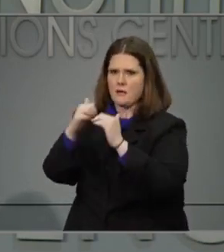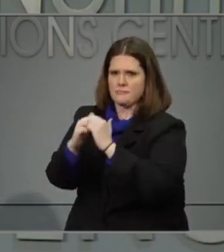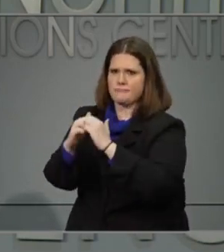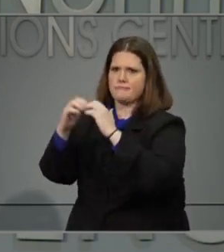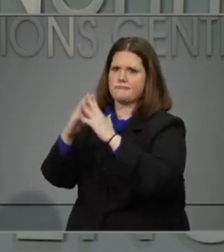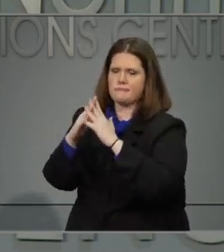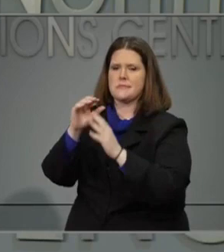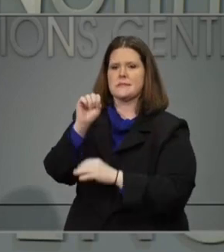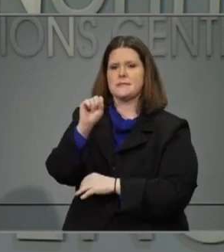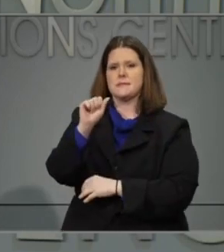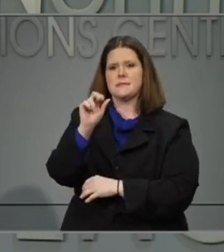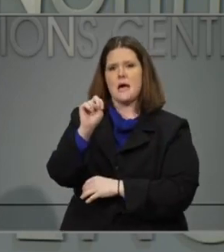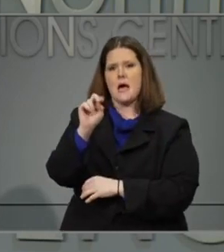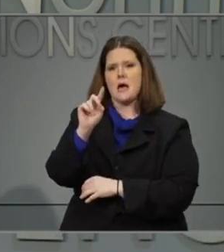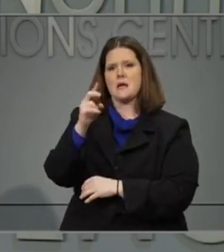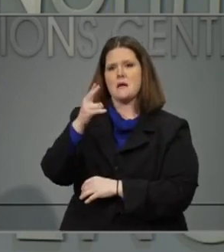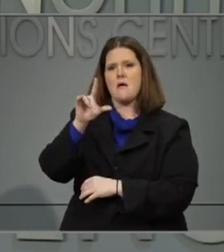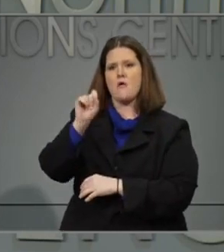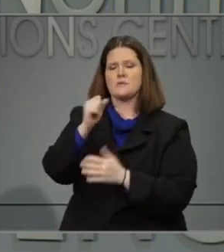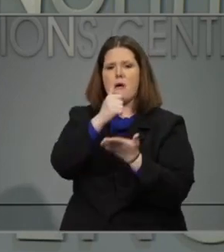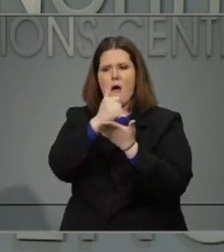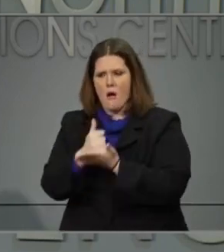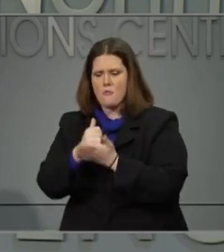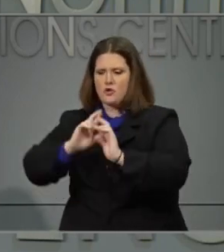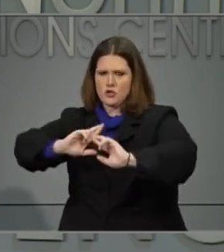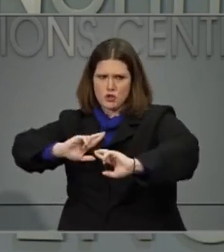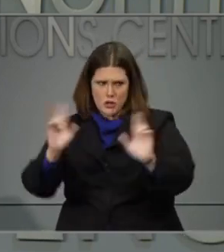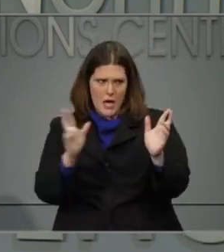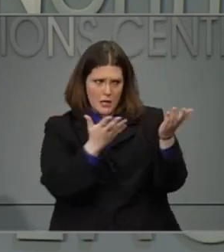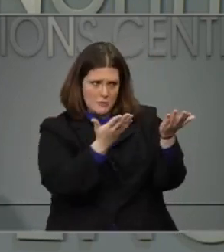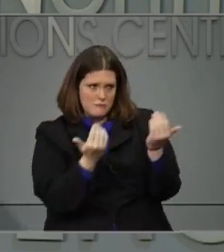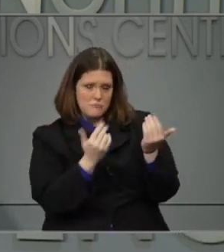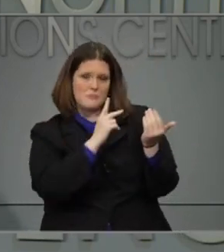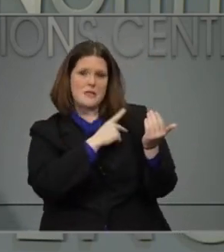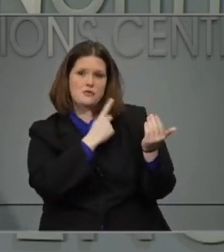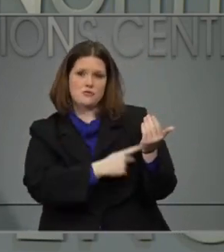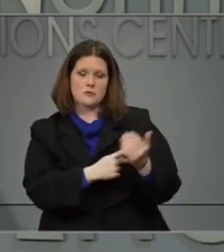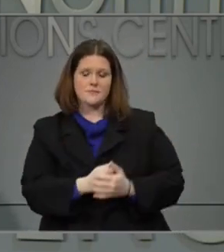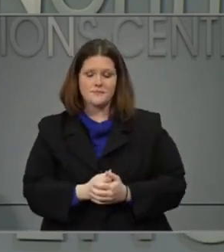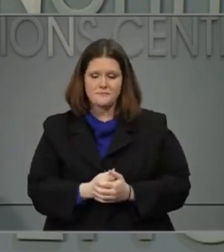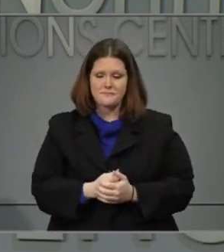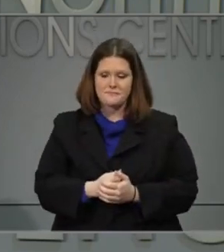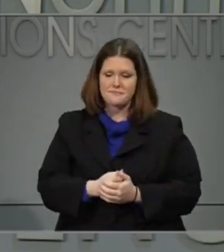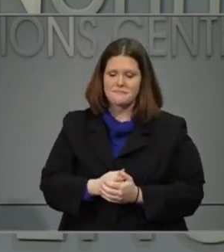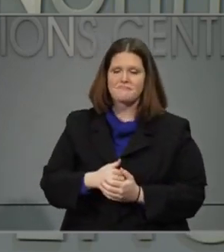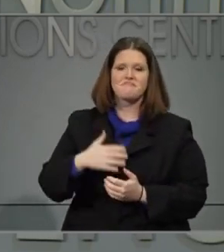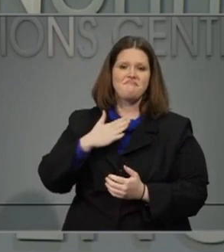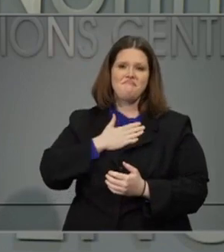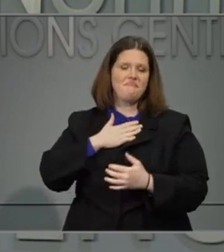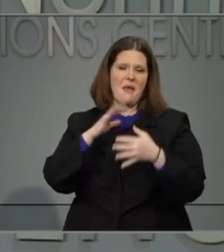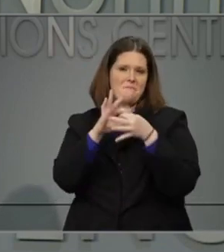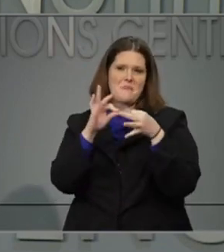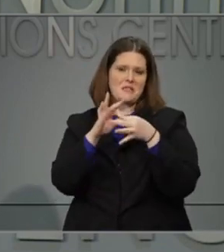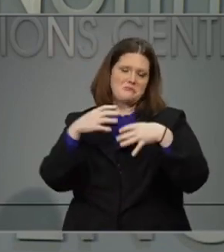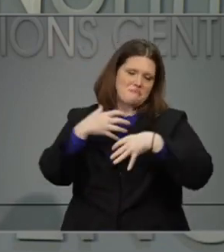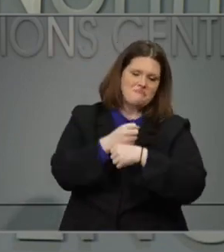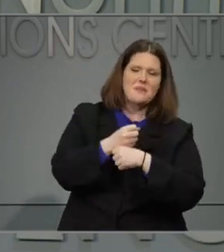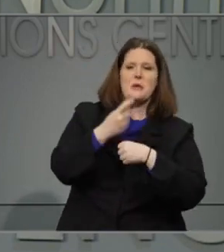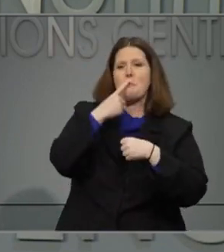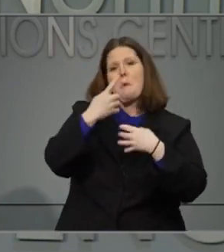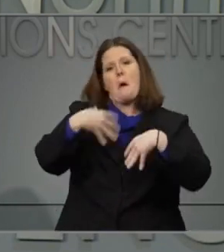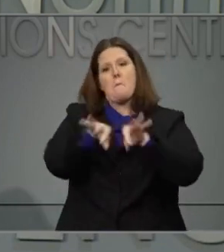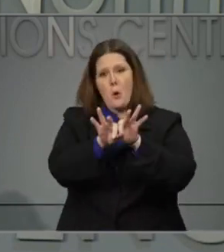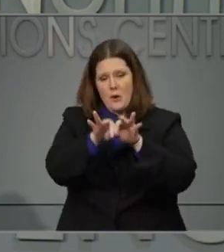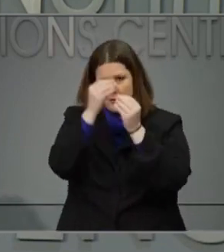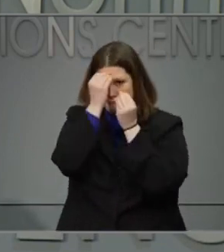the necessary level of operational readiness. In closing, it's important that we all continue to